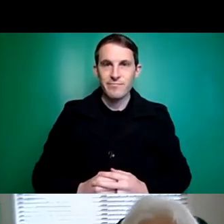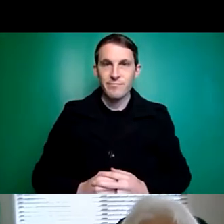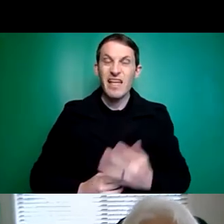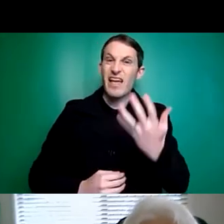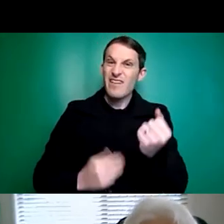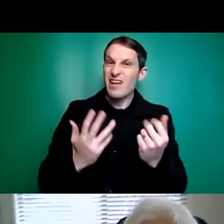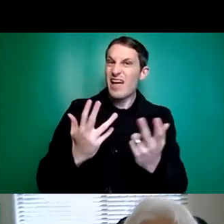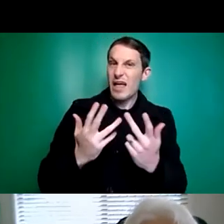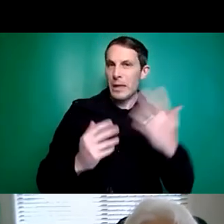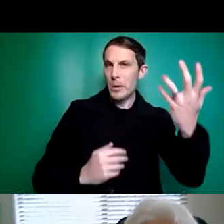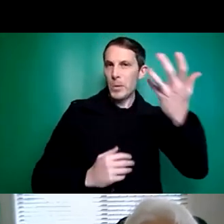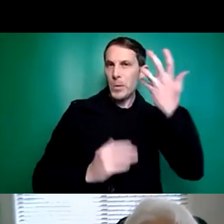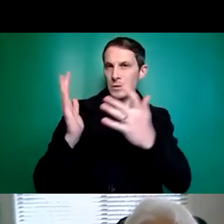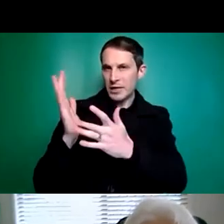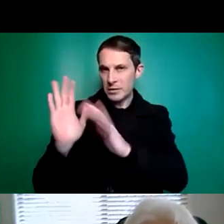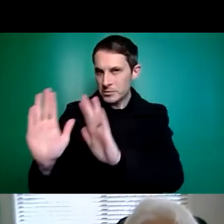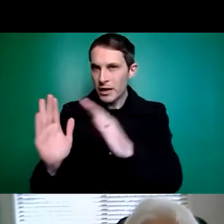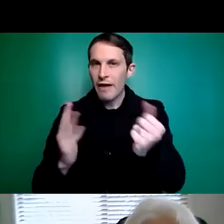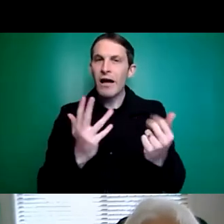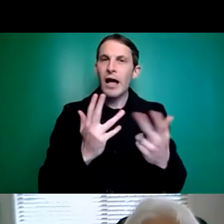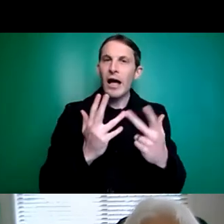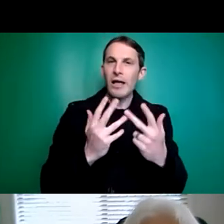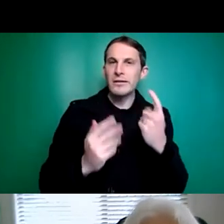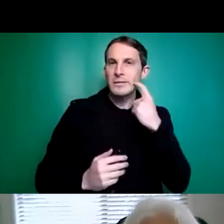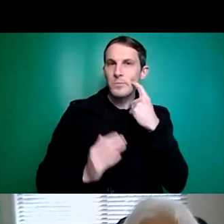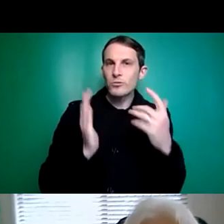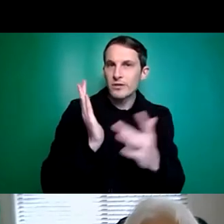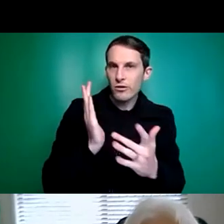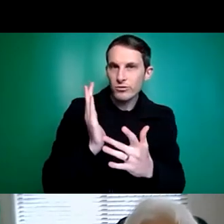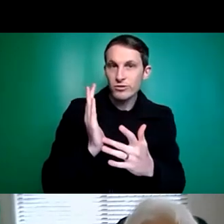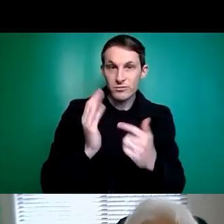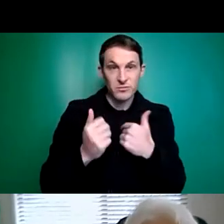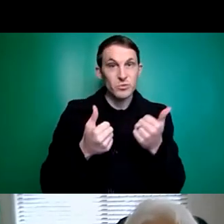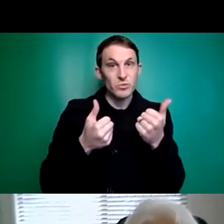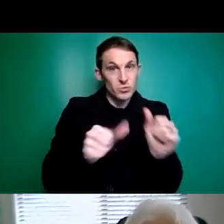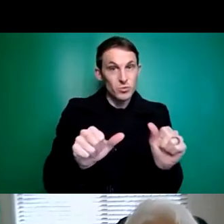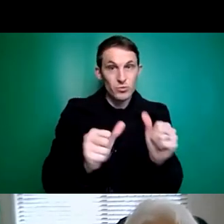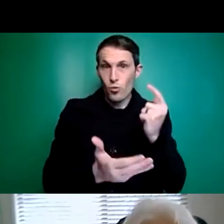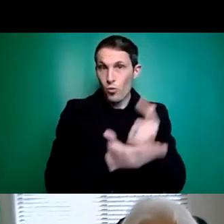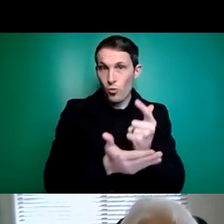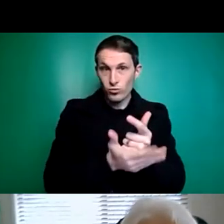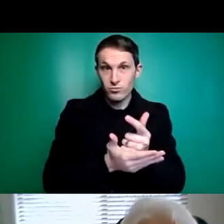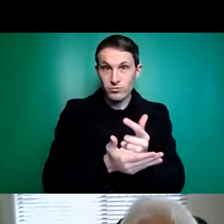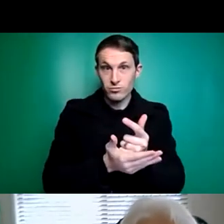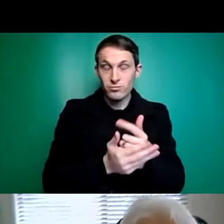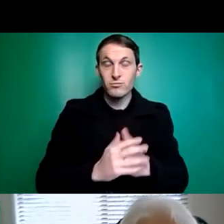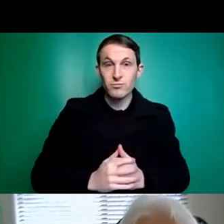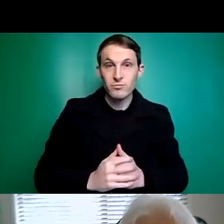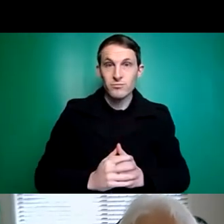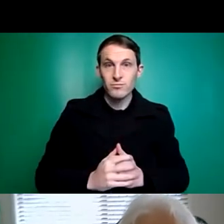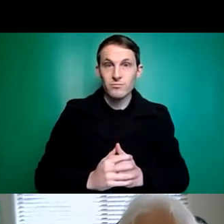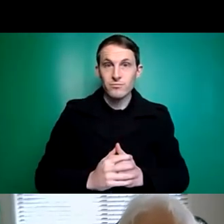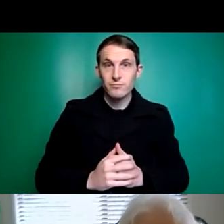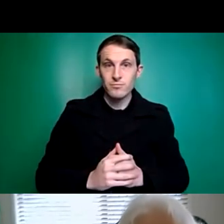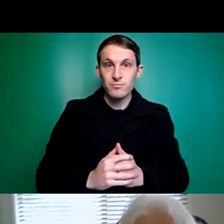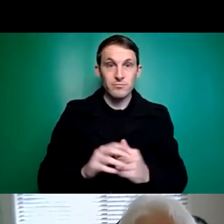lower tech devices that I use as well. When I was thinking about this in